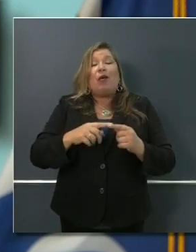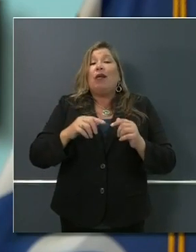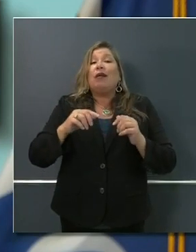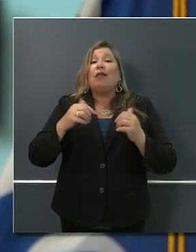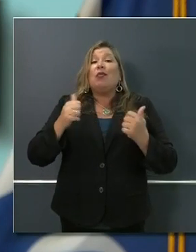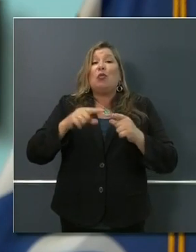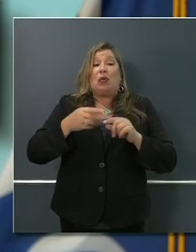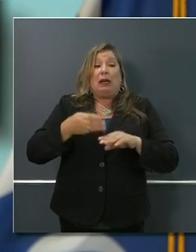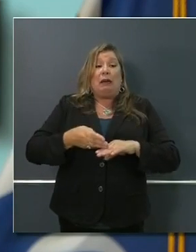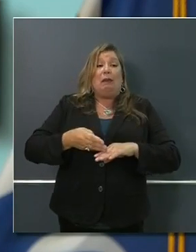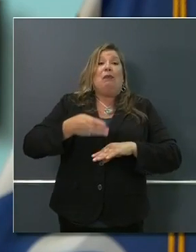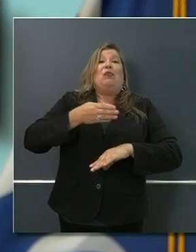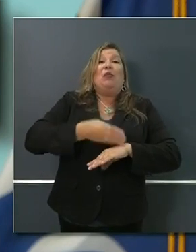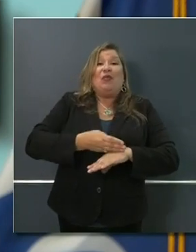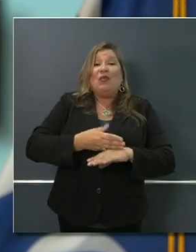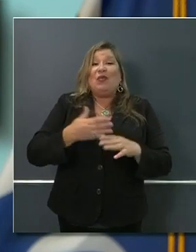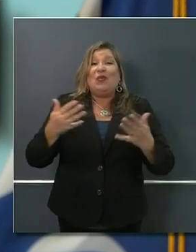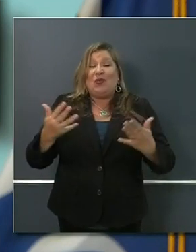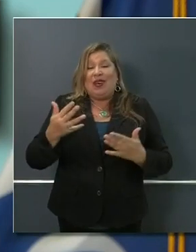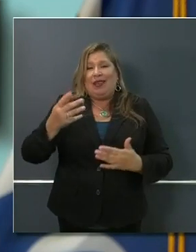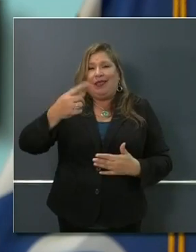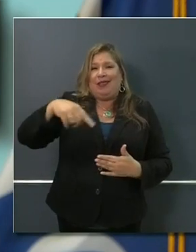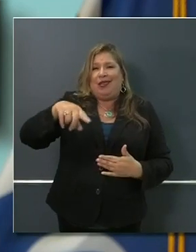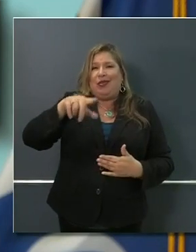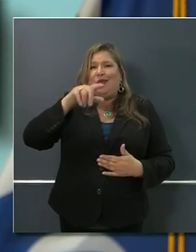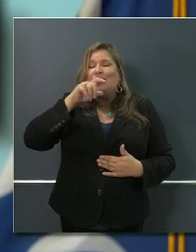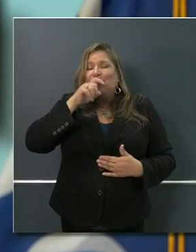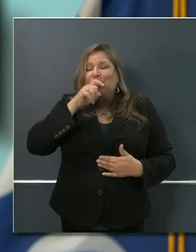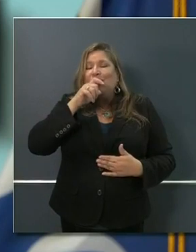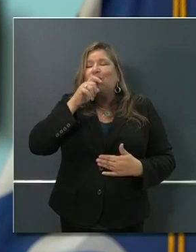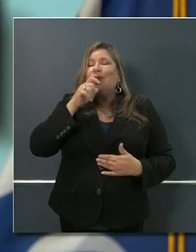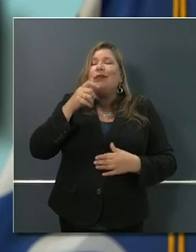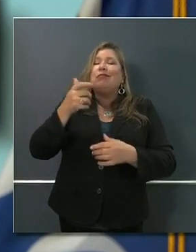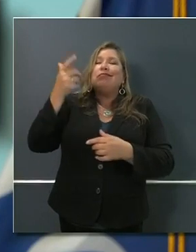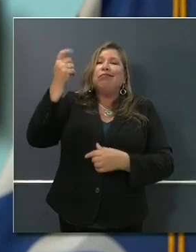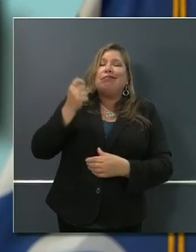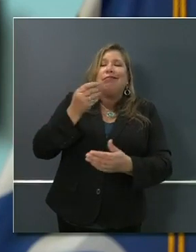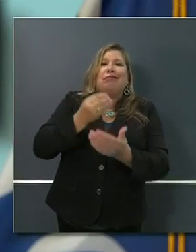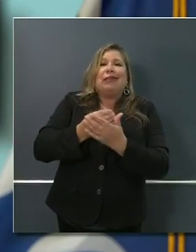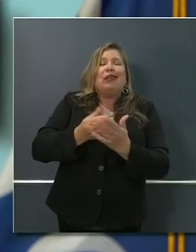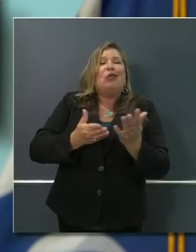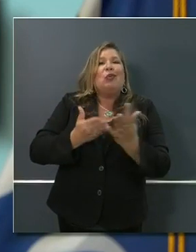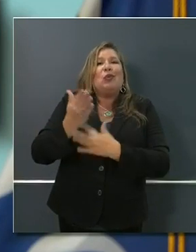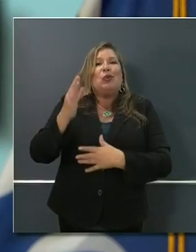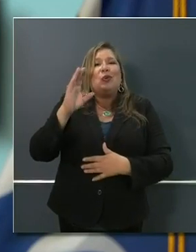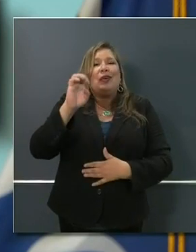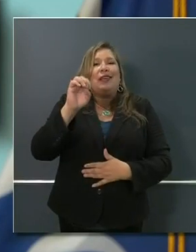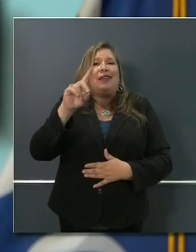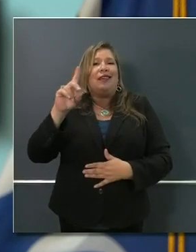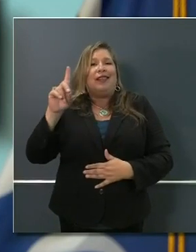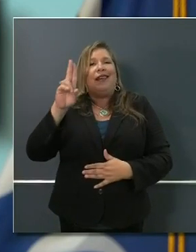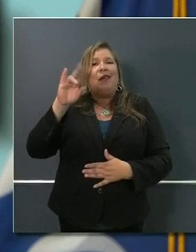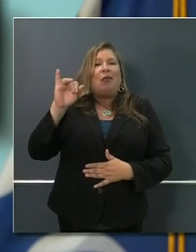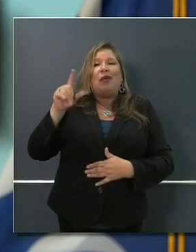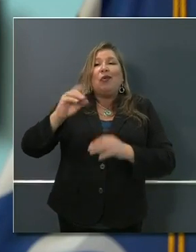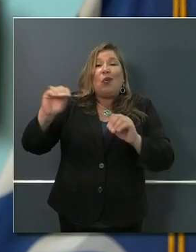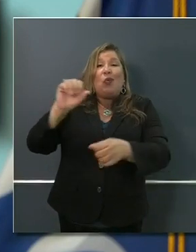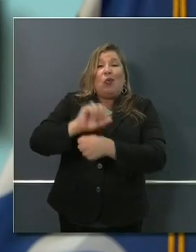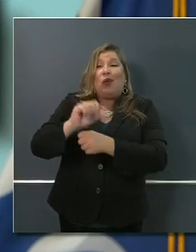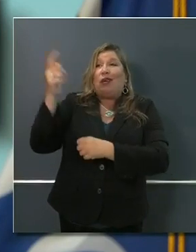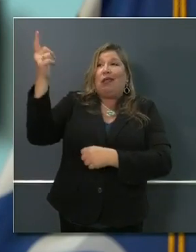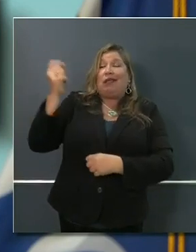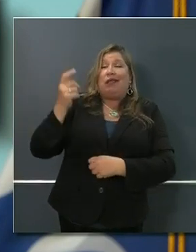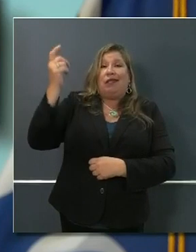experience and your capacity of access and distribution of benefits and funds to our unemployment insurance system. 3